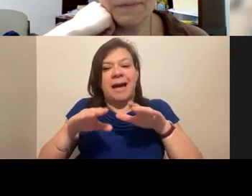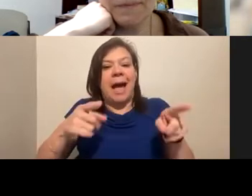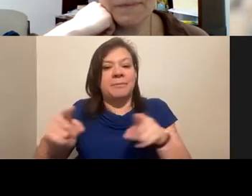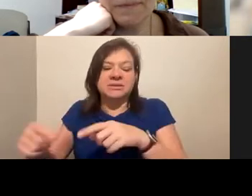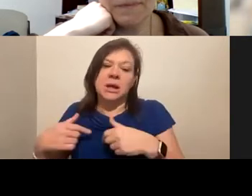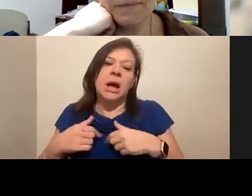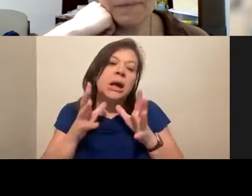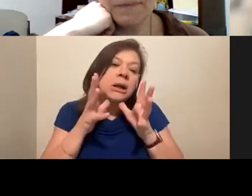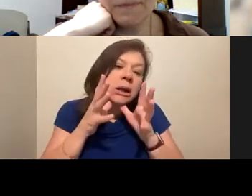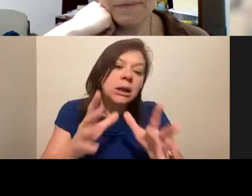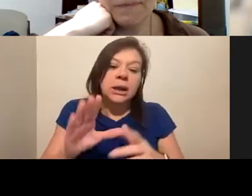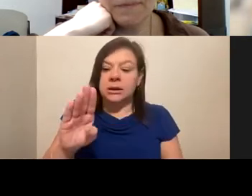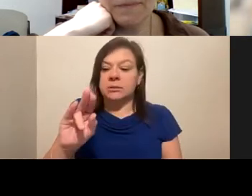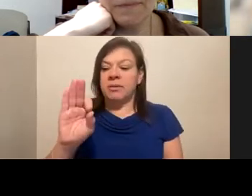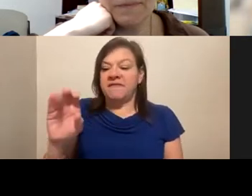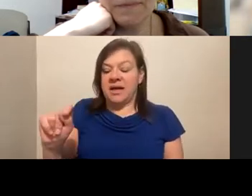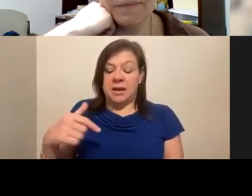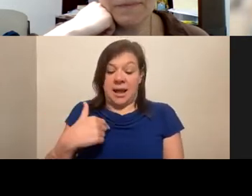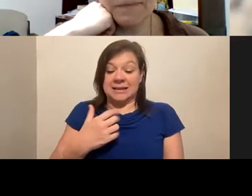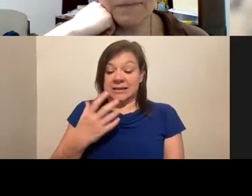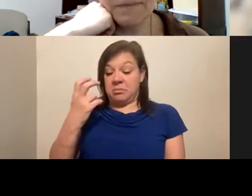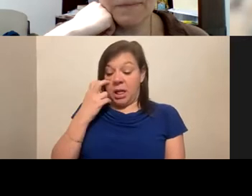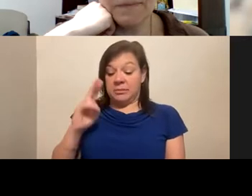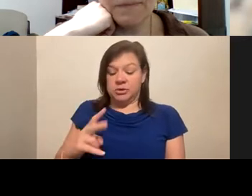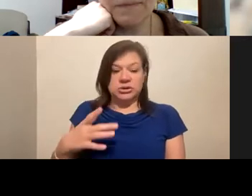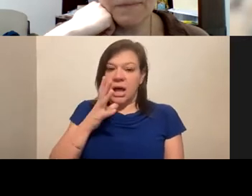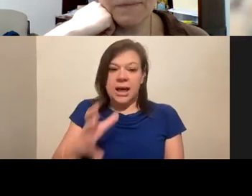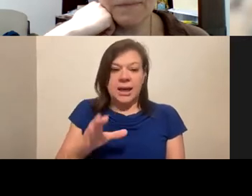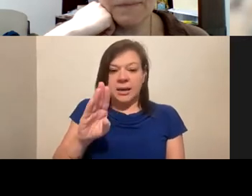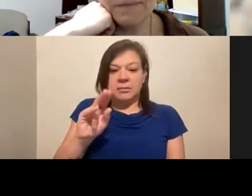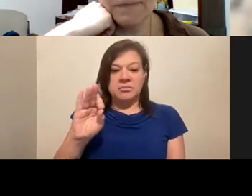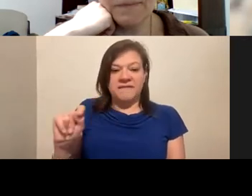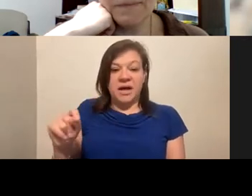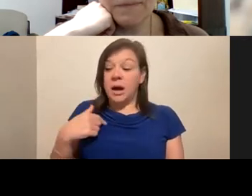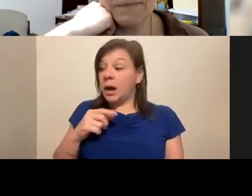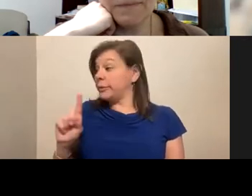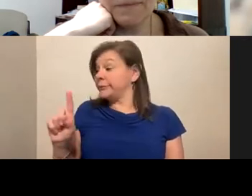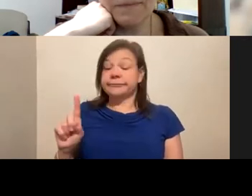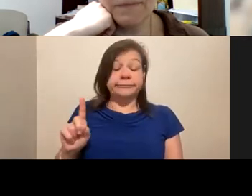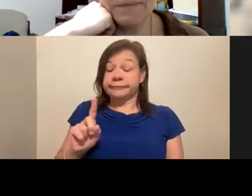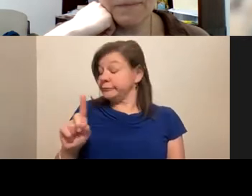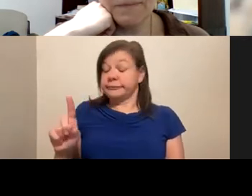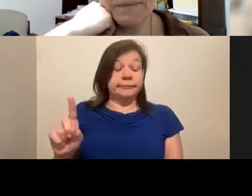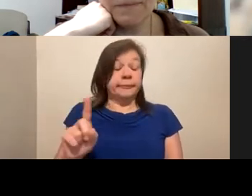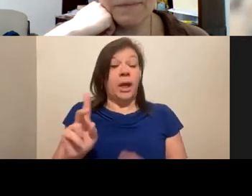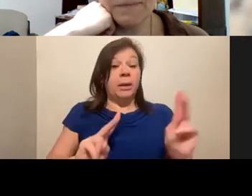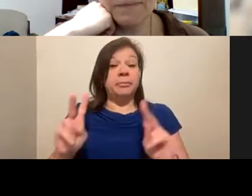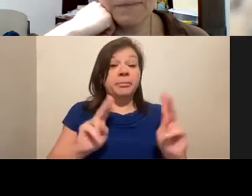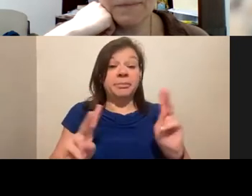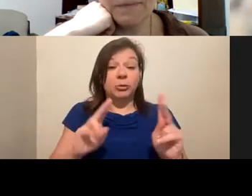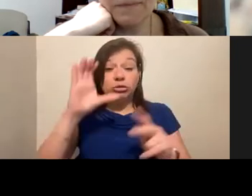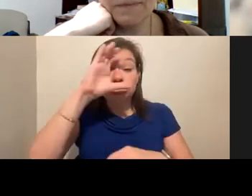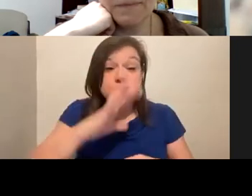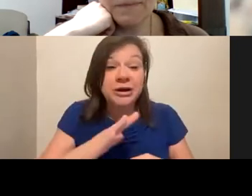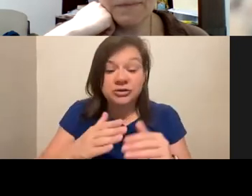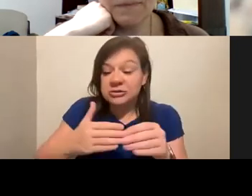buffets as a person who is blind. And, you know, I would wander through the buffets and random people, strangers, the next